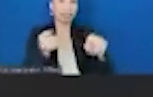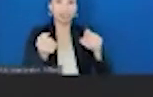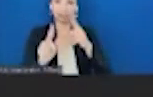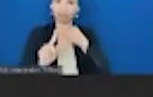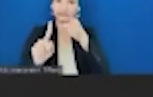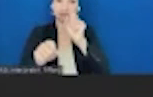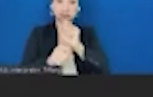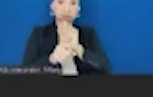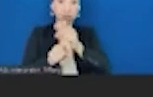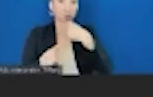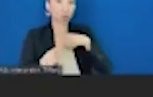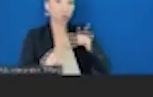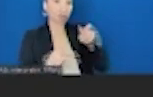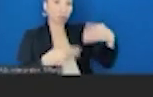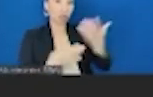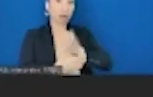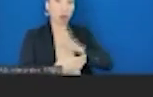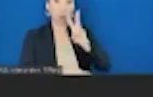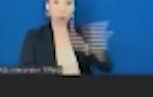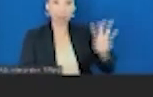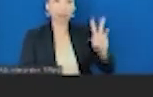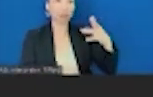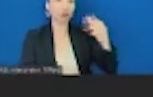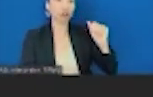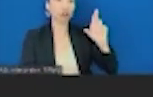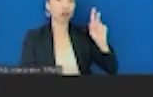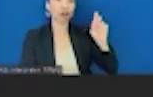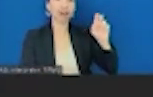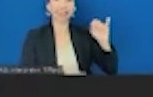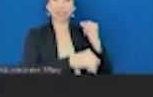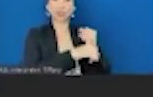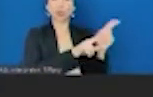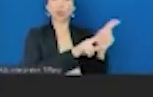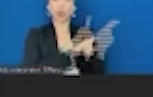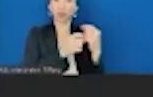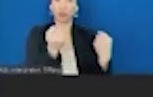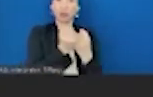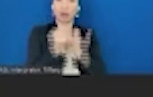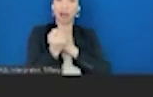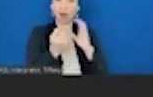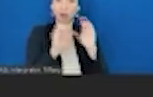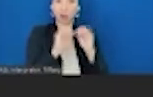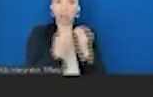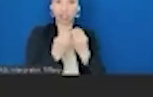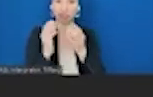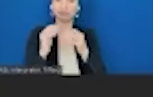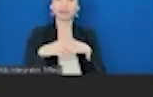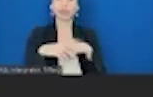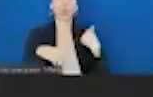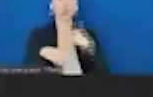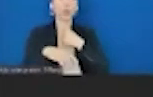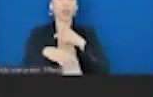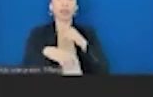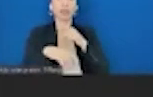you can go to our website to see this. The Hark Institute is one of these supportive organizations, and we're working with this coalition to identify key